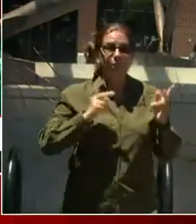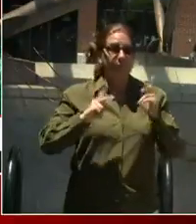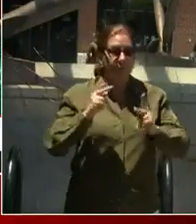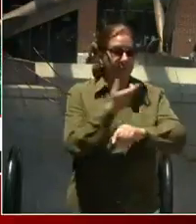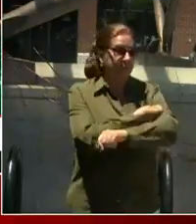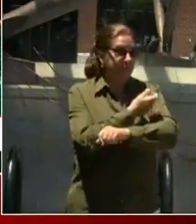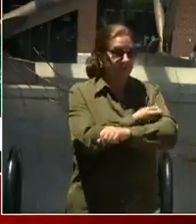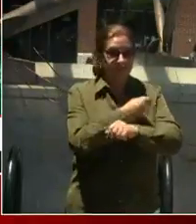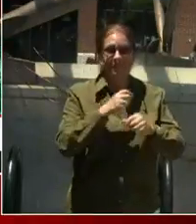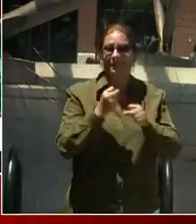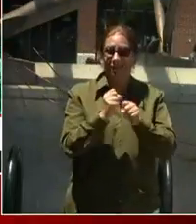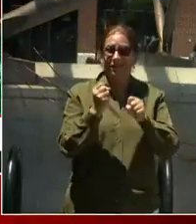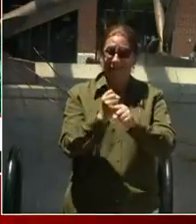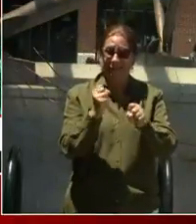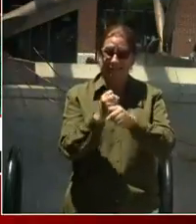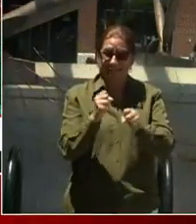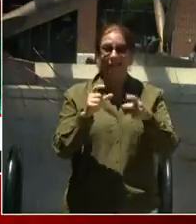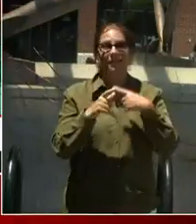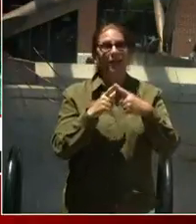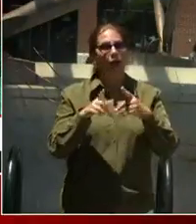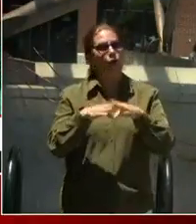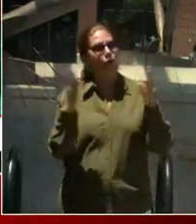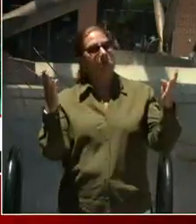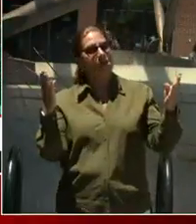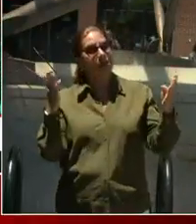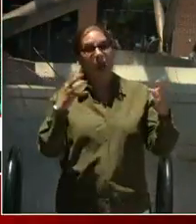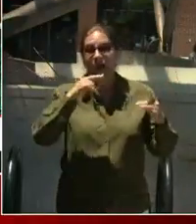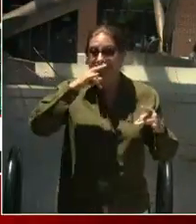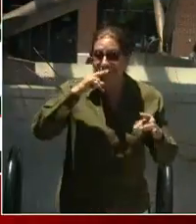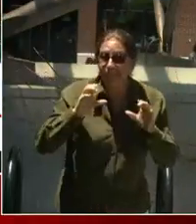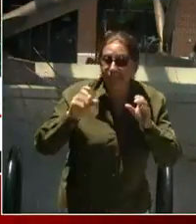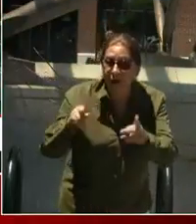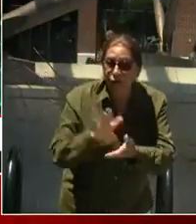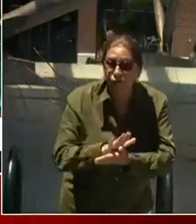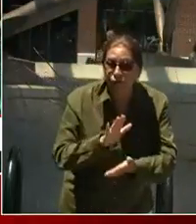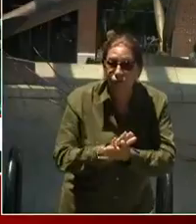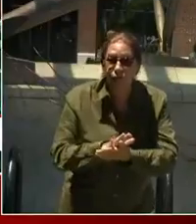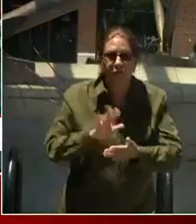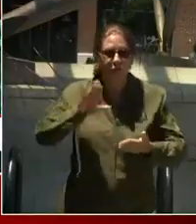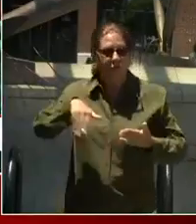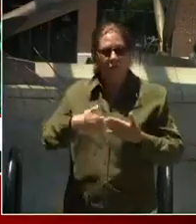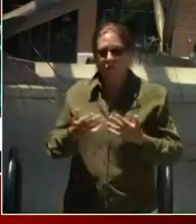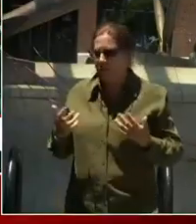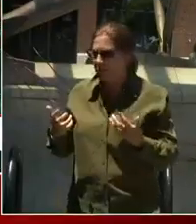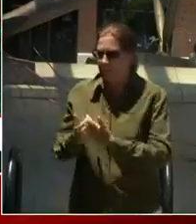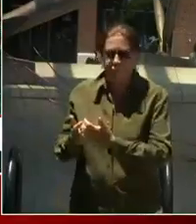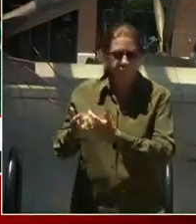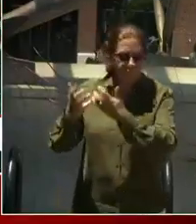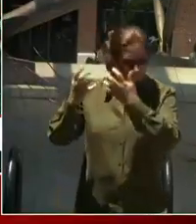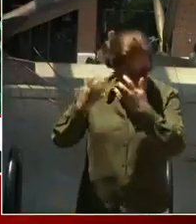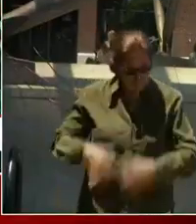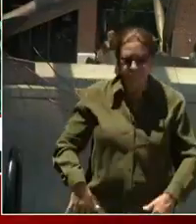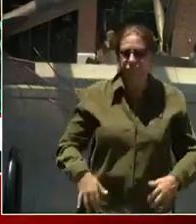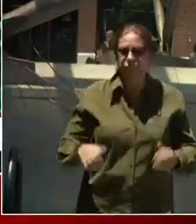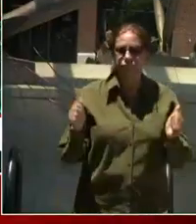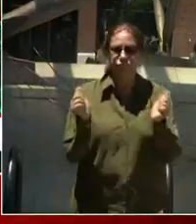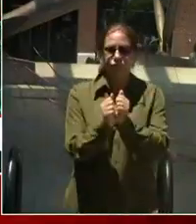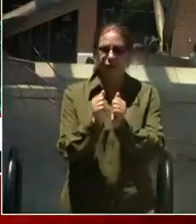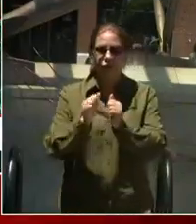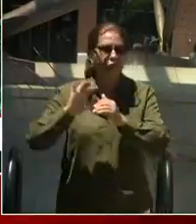And guess what? The kids can go back to school. And everybody wants the kids to go back to school.